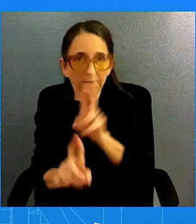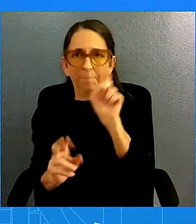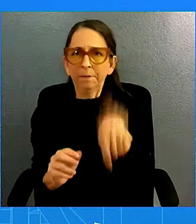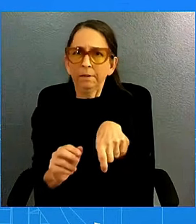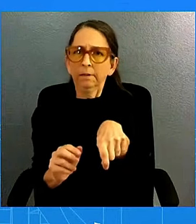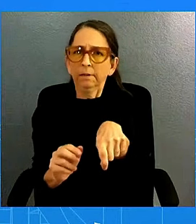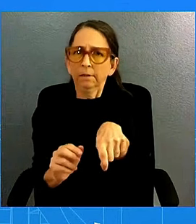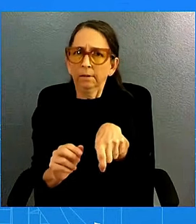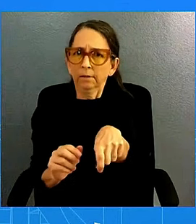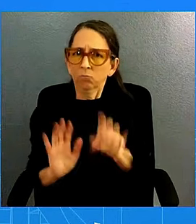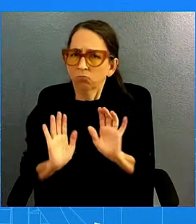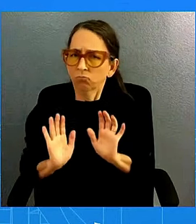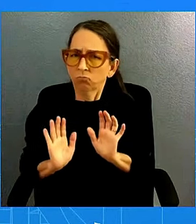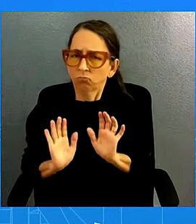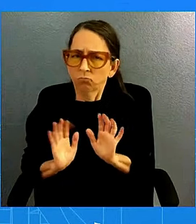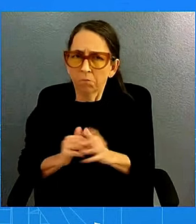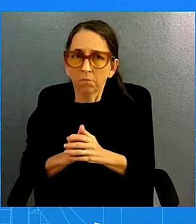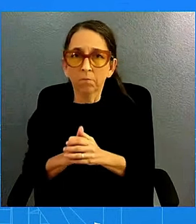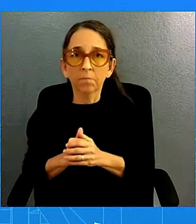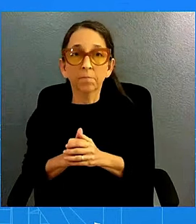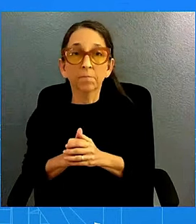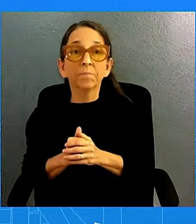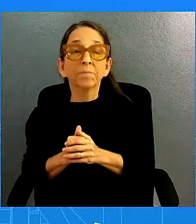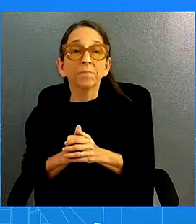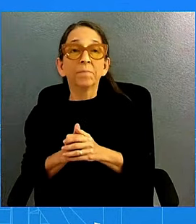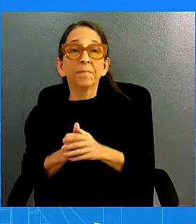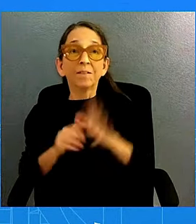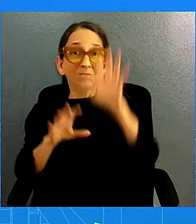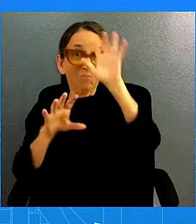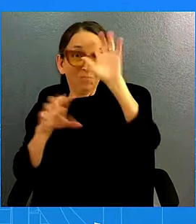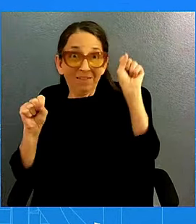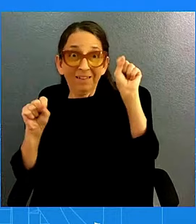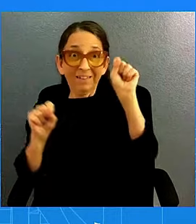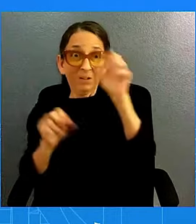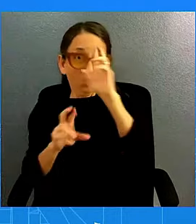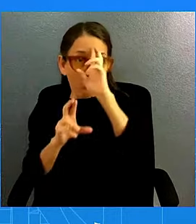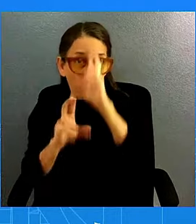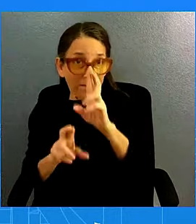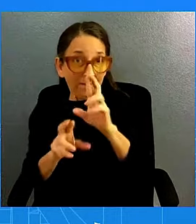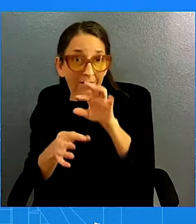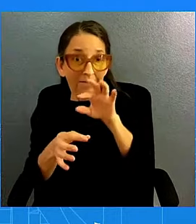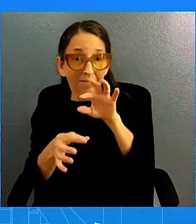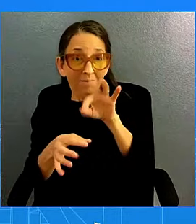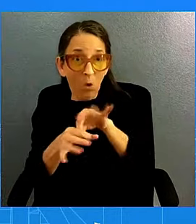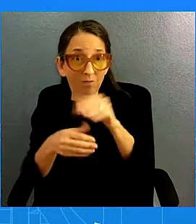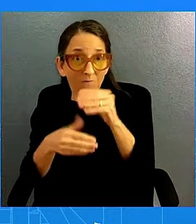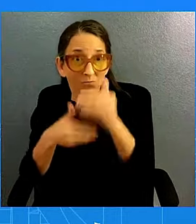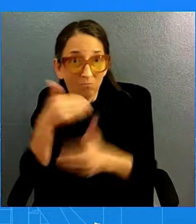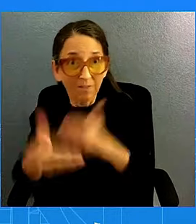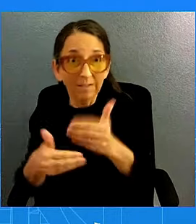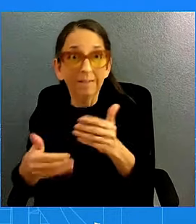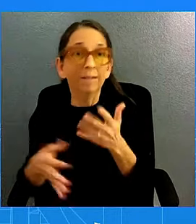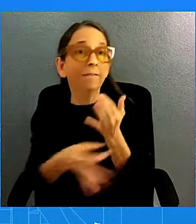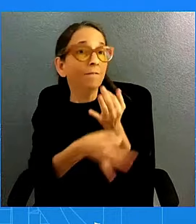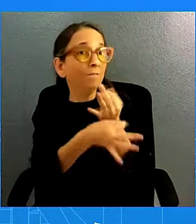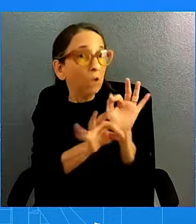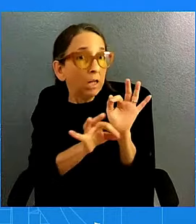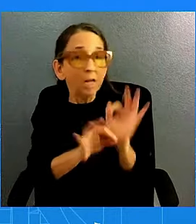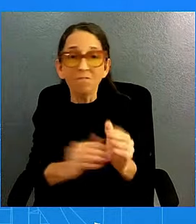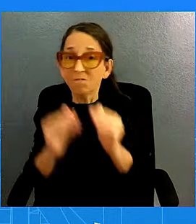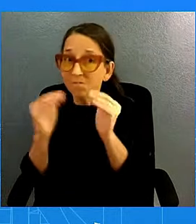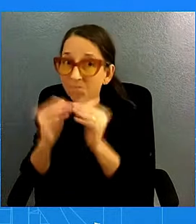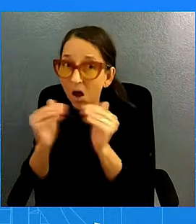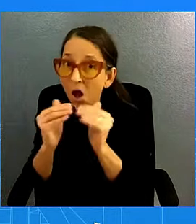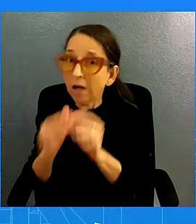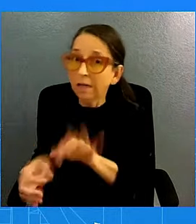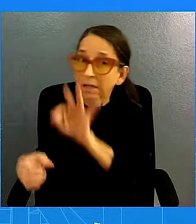And he respects our election process, he respects free and fair elections. It doesn't matter what side of the